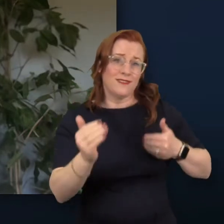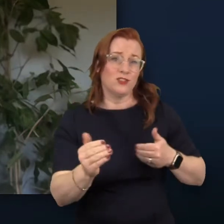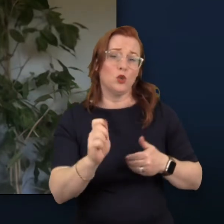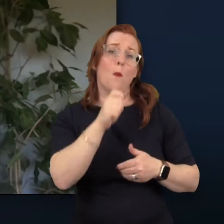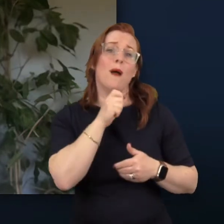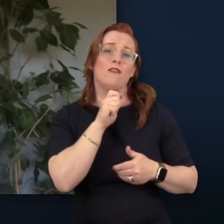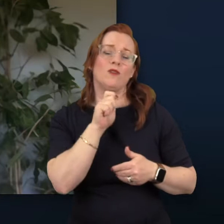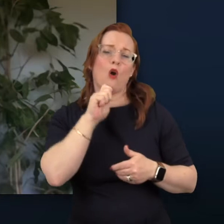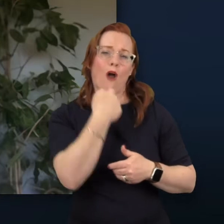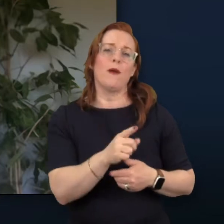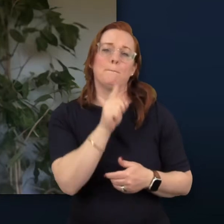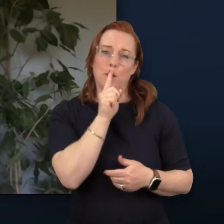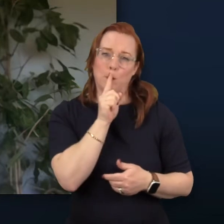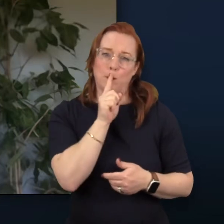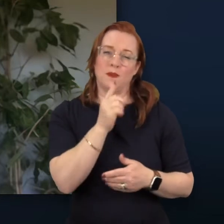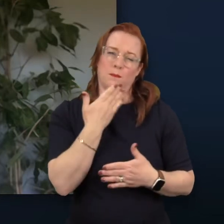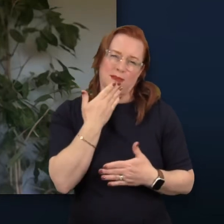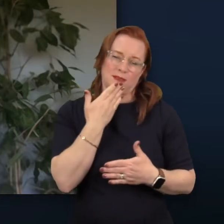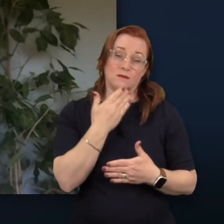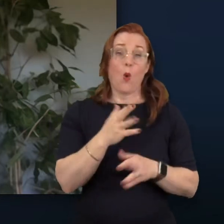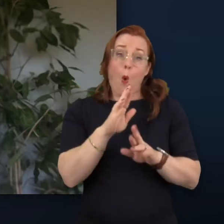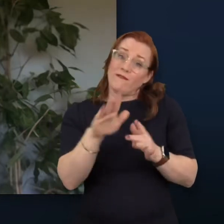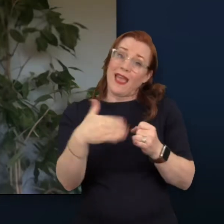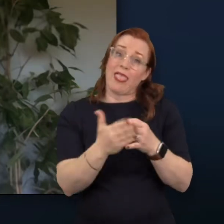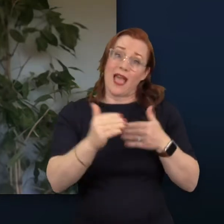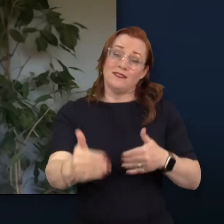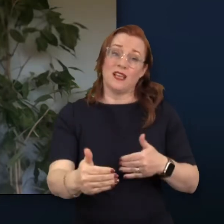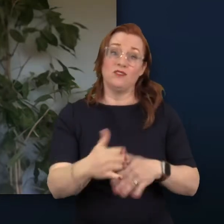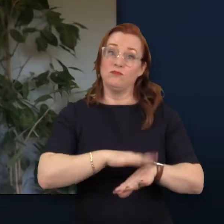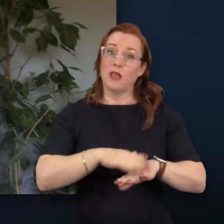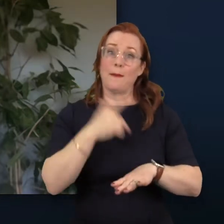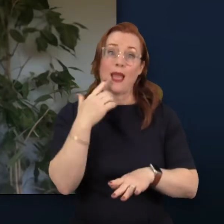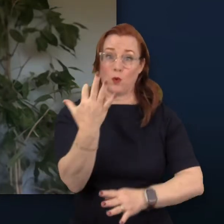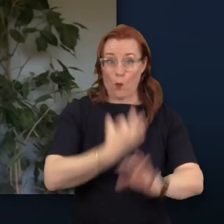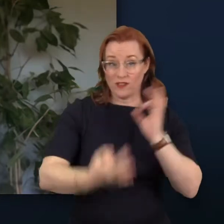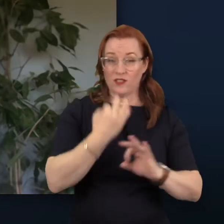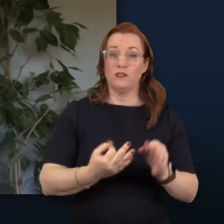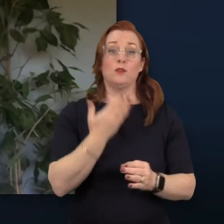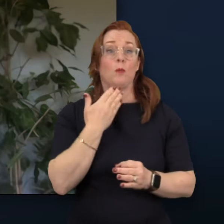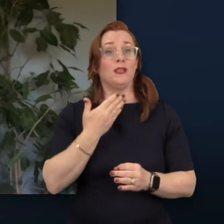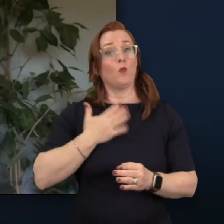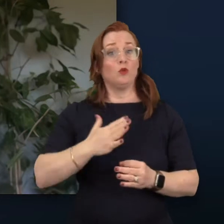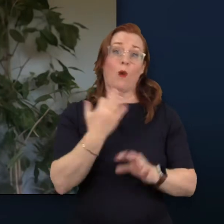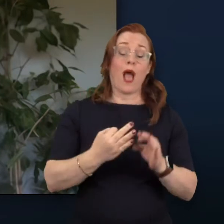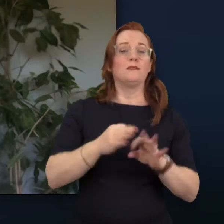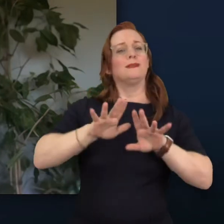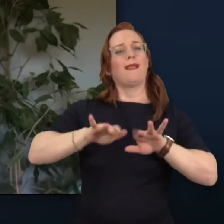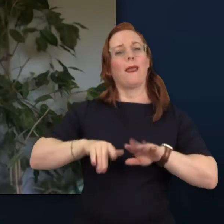duration of the session. We're hoping for time at the end of questions so please place these in the chat facility.